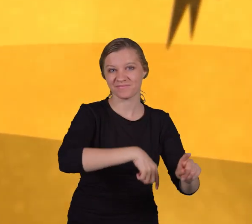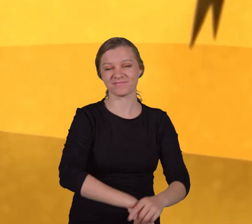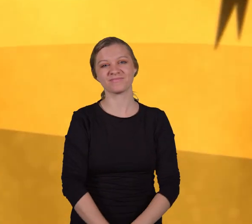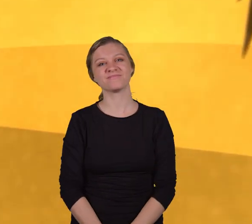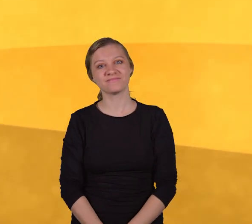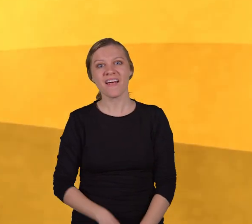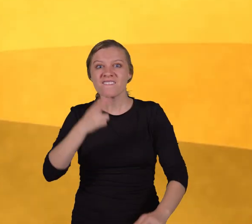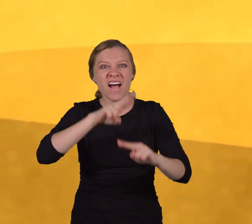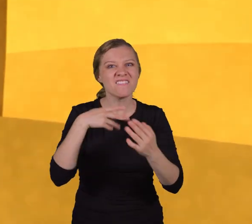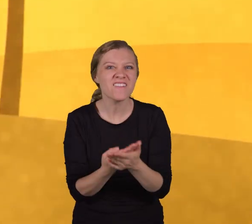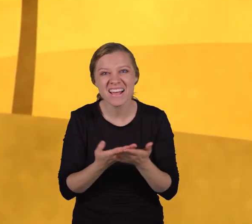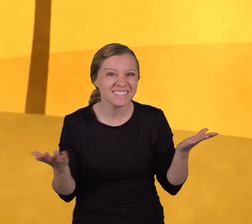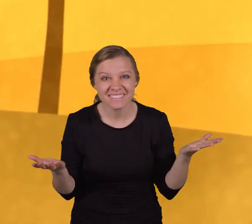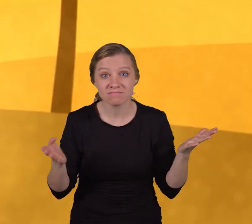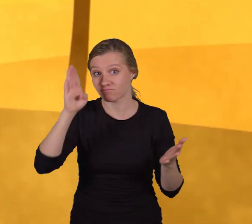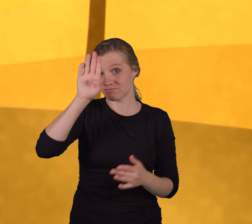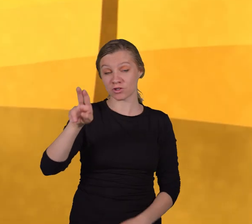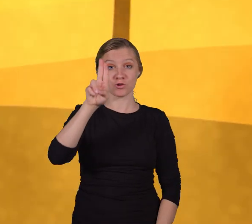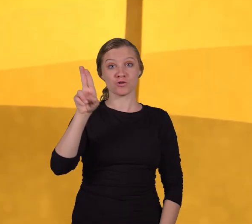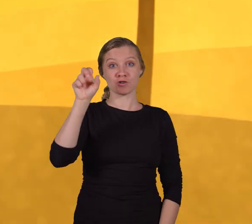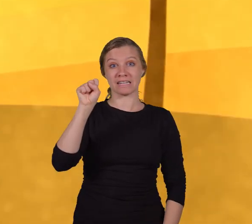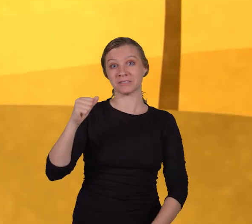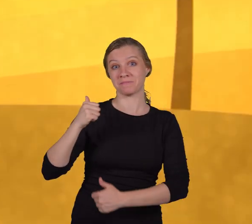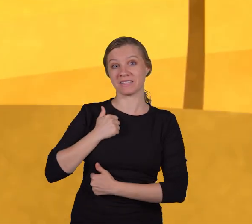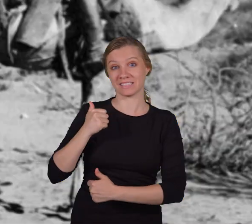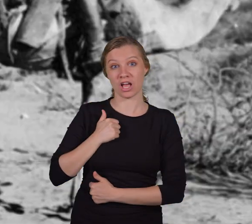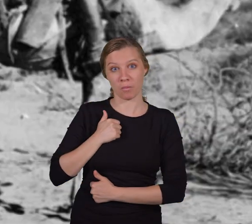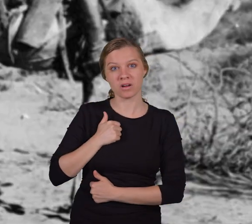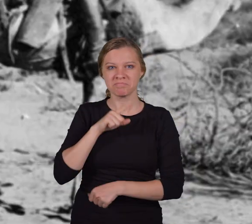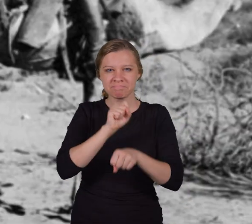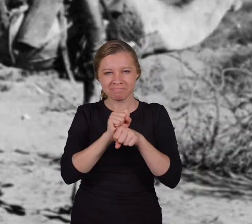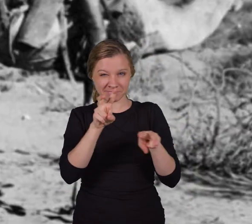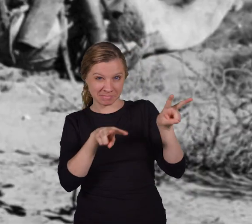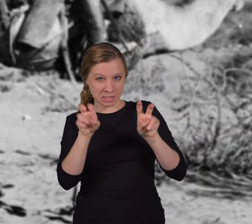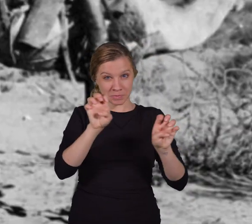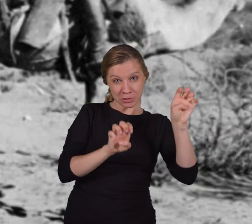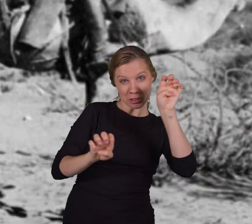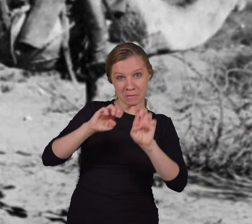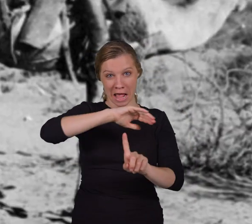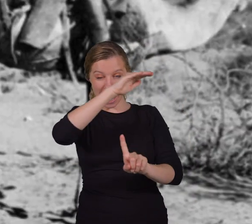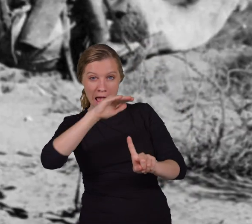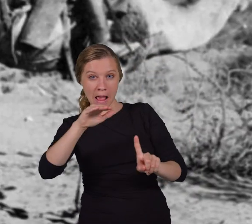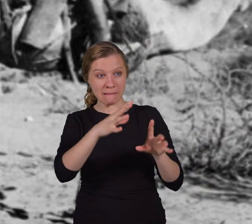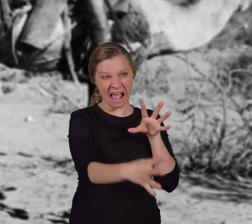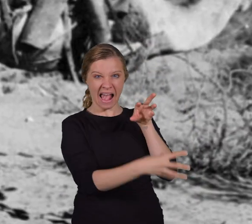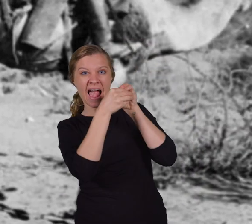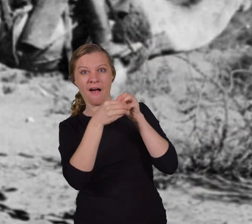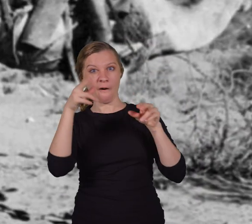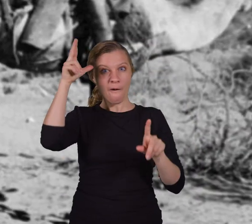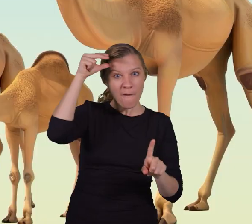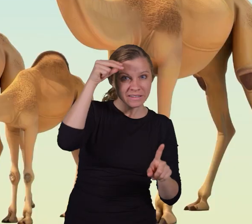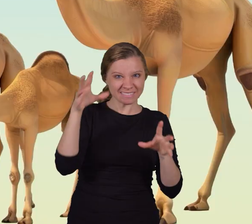Fun fact! Did you know the United States military experimented with camels in addition to horses and the cavalry?